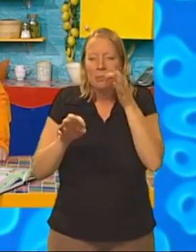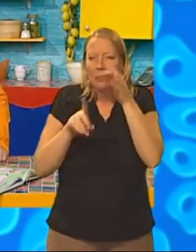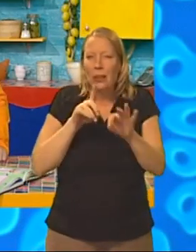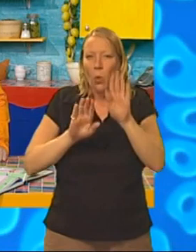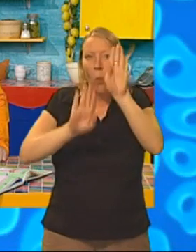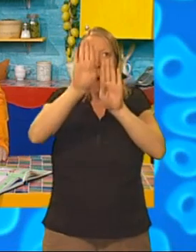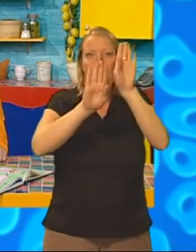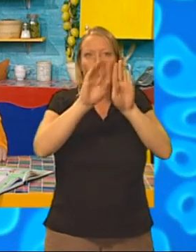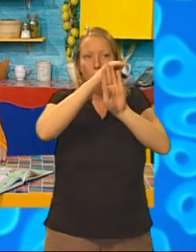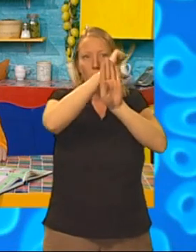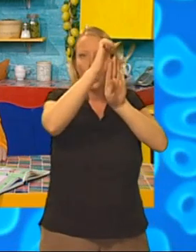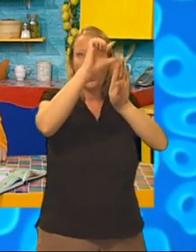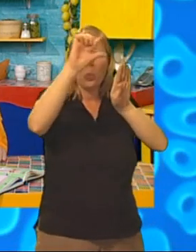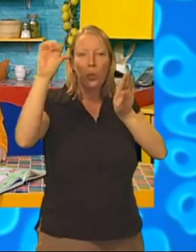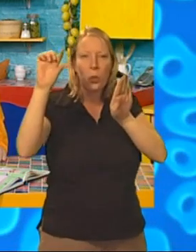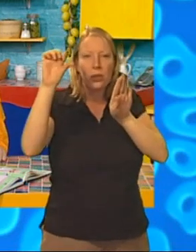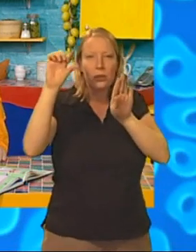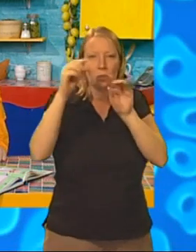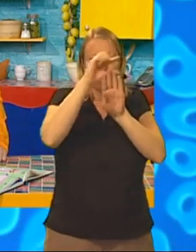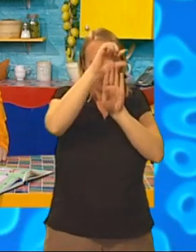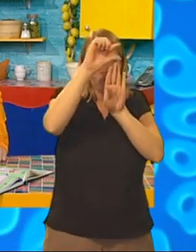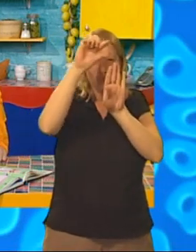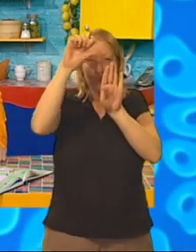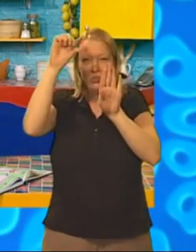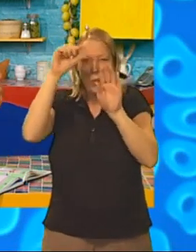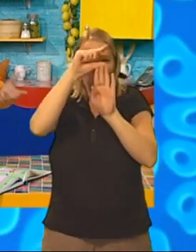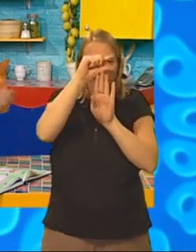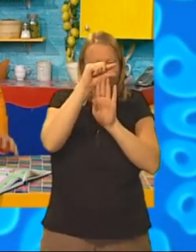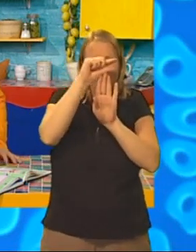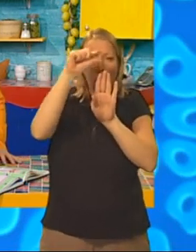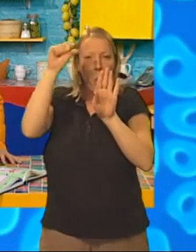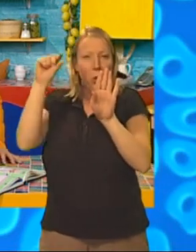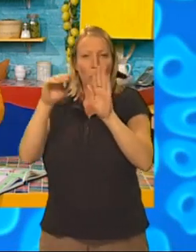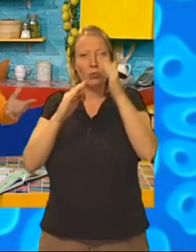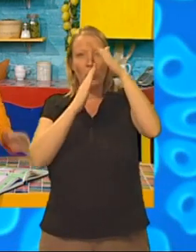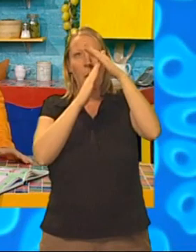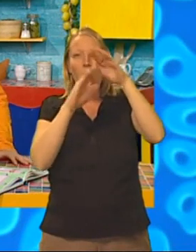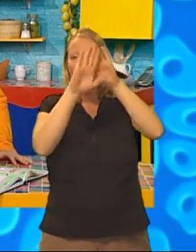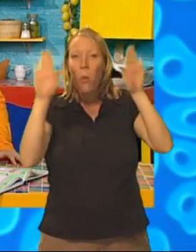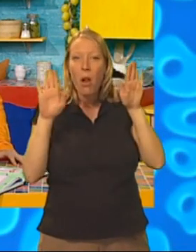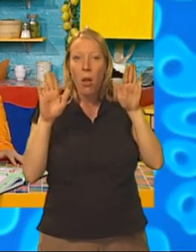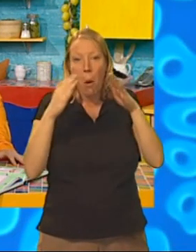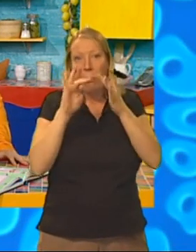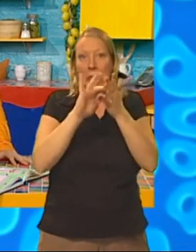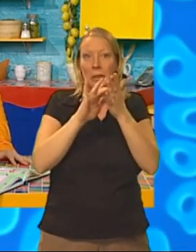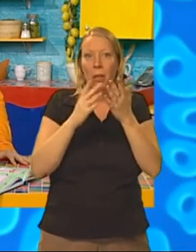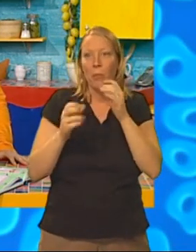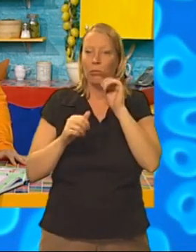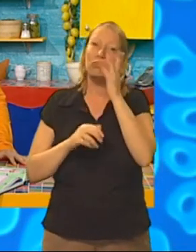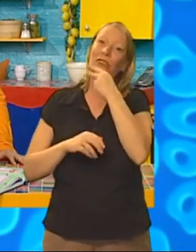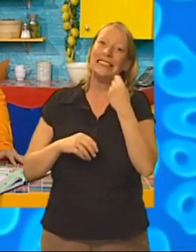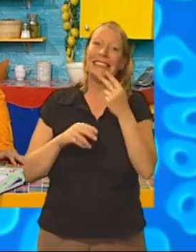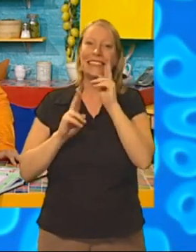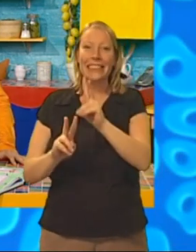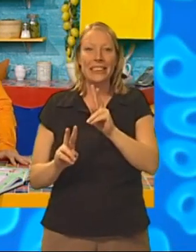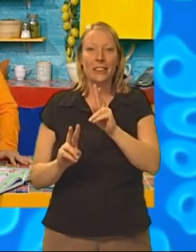of wallpaper. Thin pieces that you put around the edges of your walls as a kind of extra decoration. It makes them look all pretty. Now, you read out the ingredients,